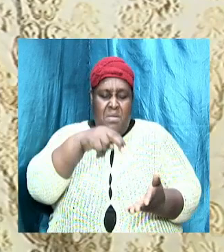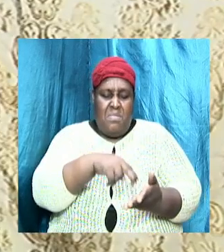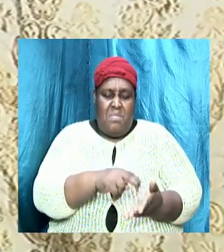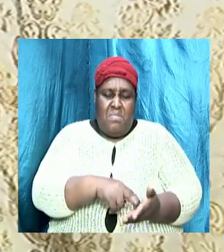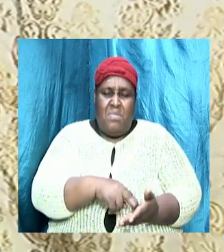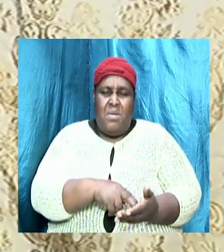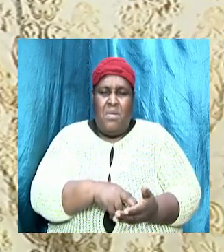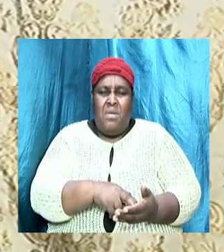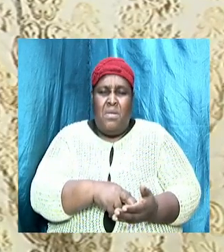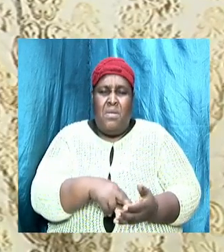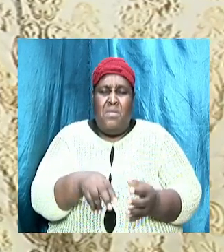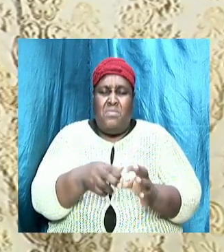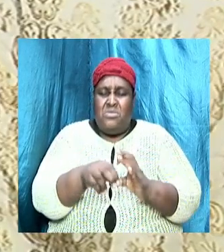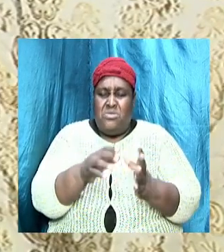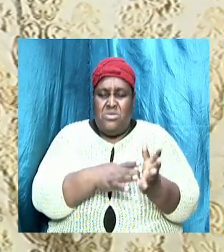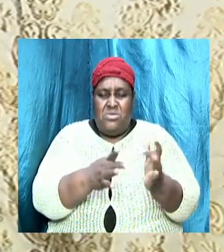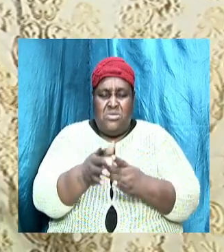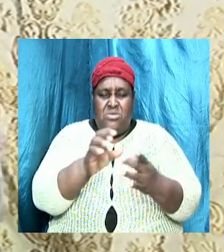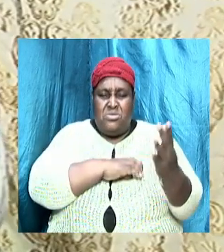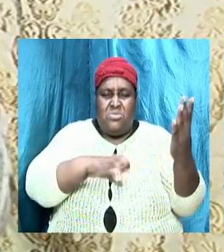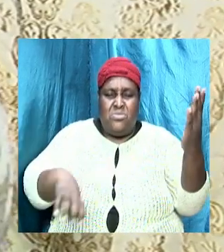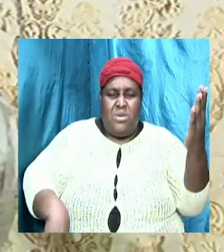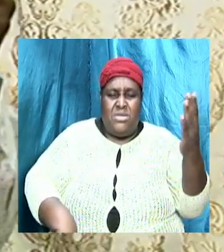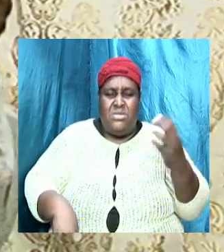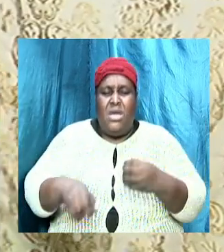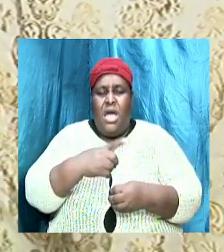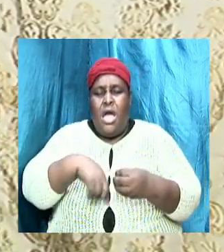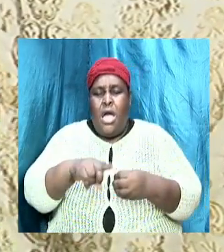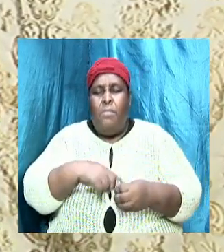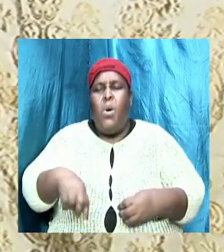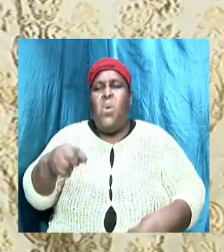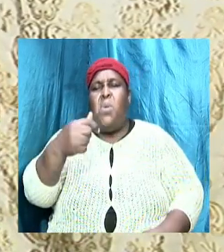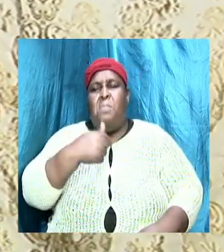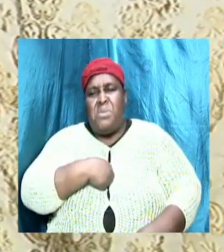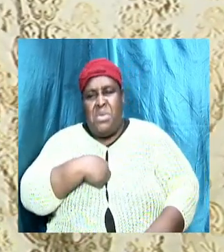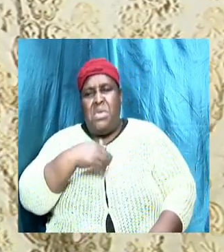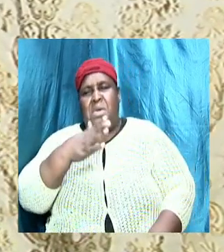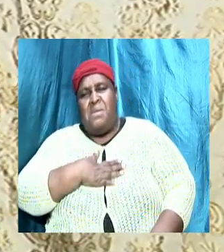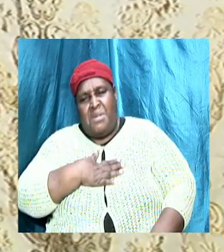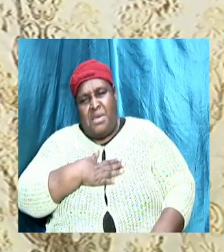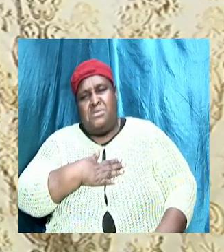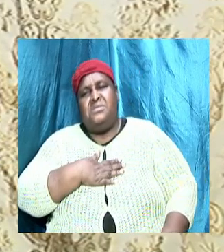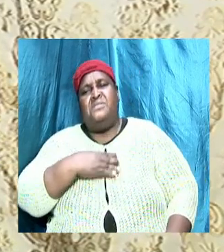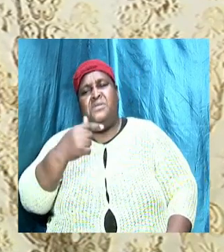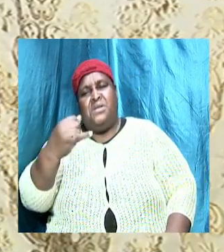of Jesus Christ it is about me myself and I